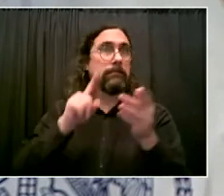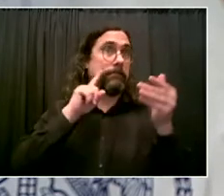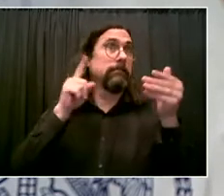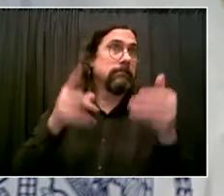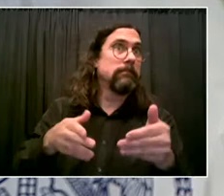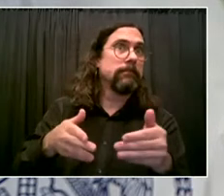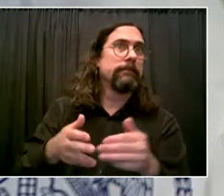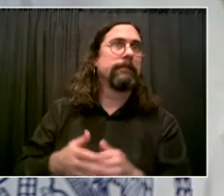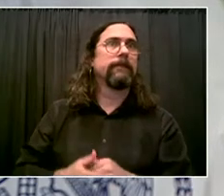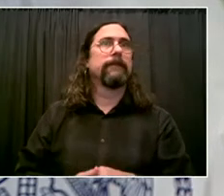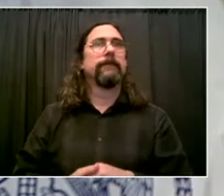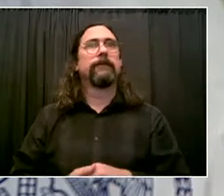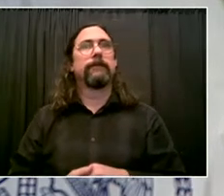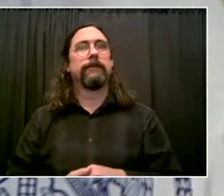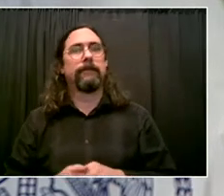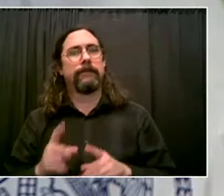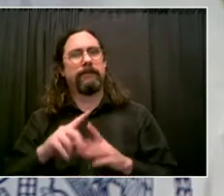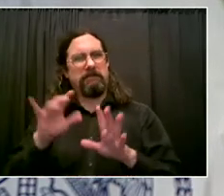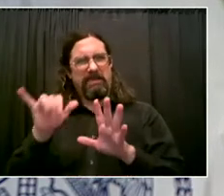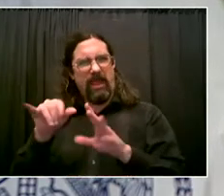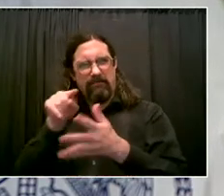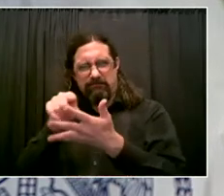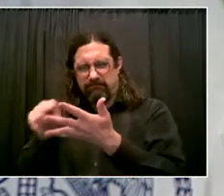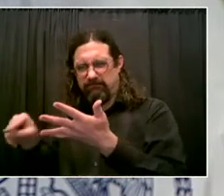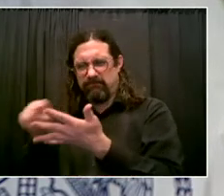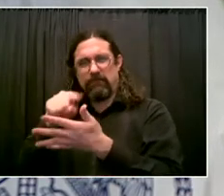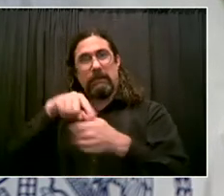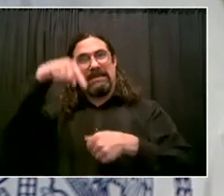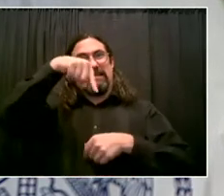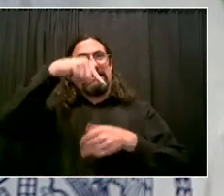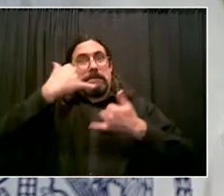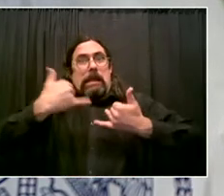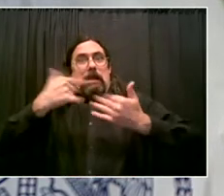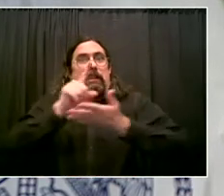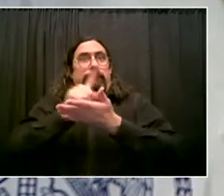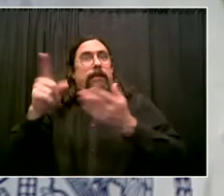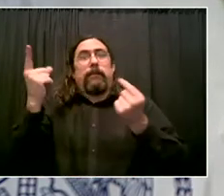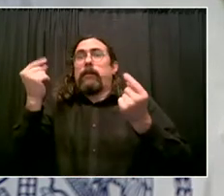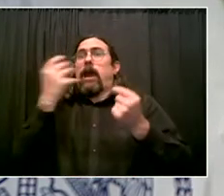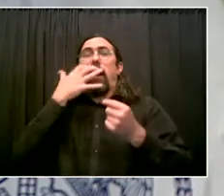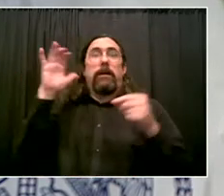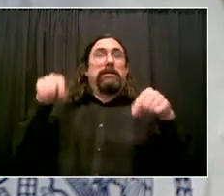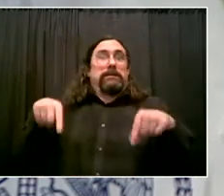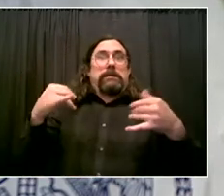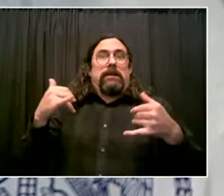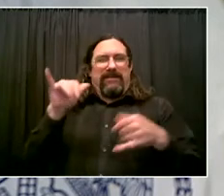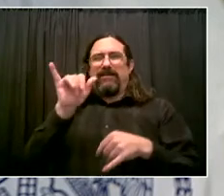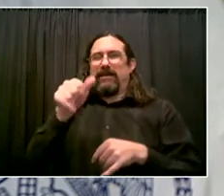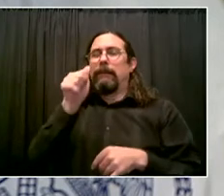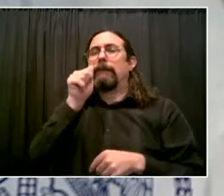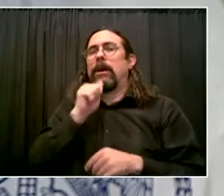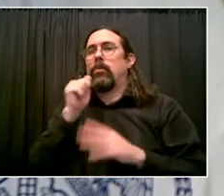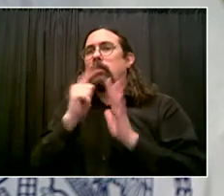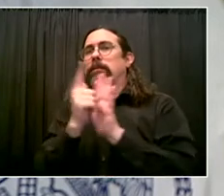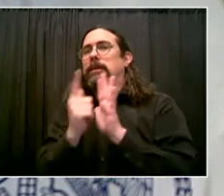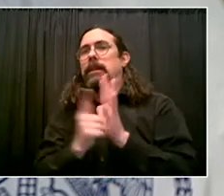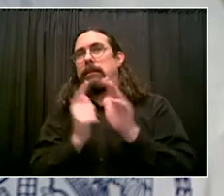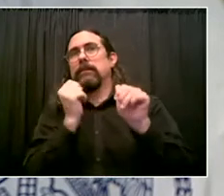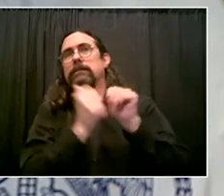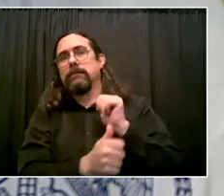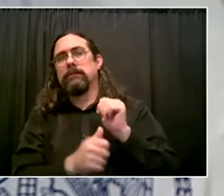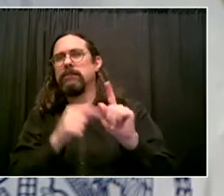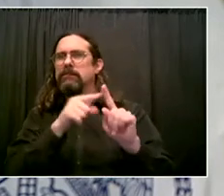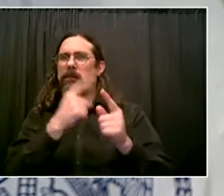violence, period, and save lives. So to all our colleagues in legislature, help New York City this week. You can do something